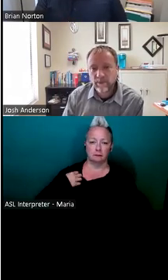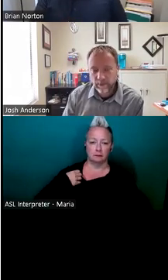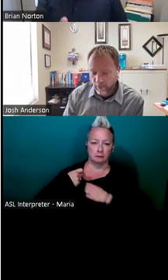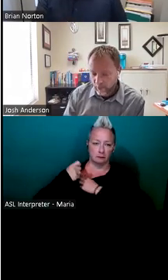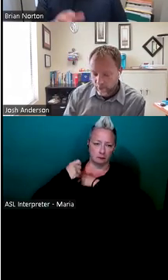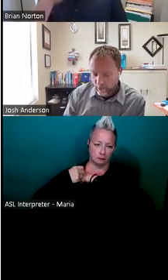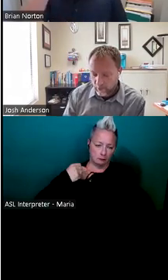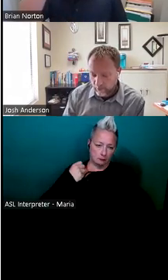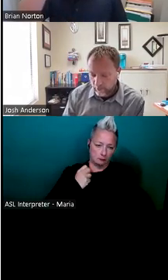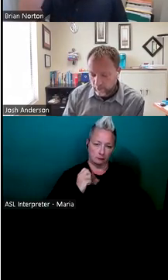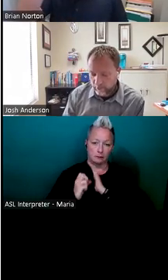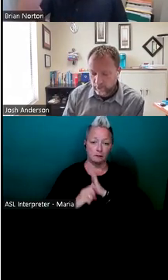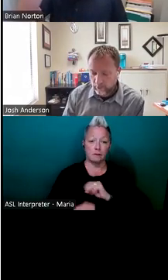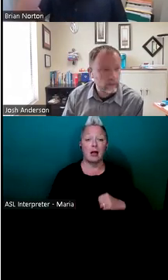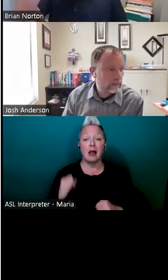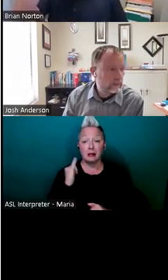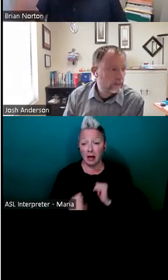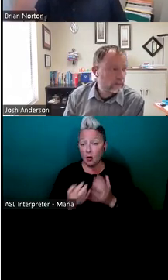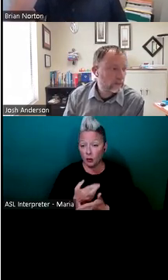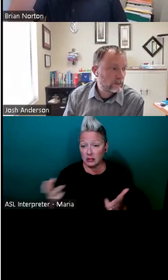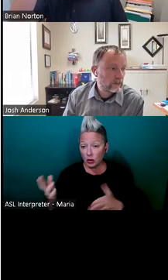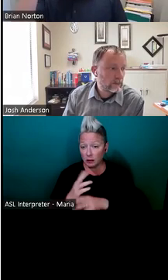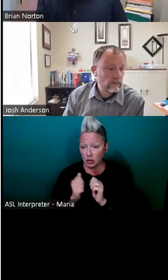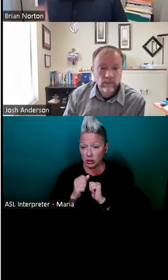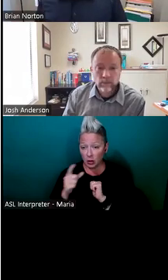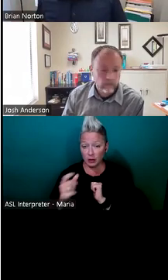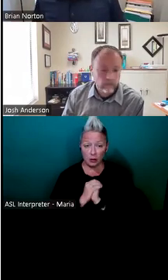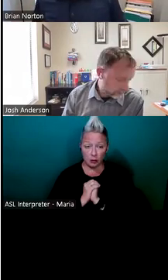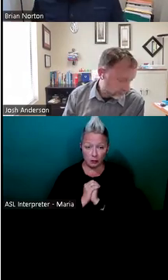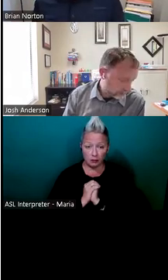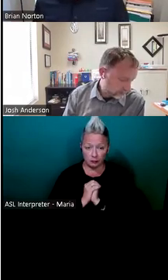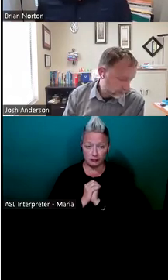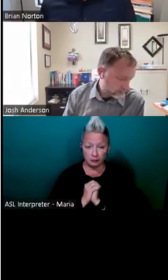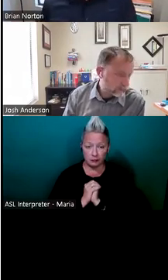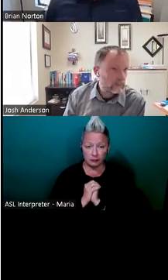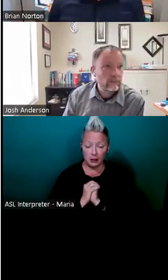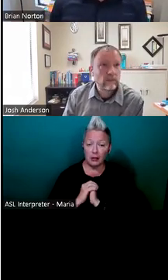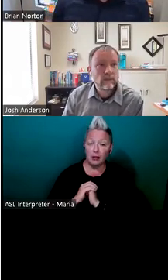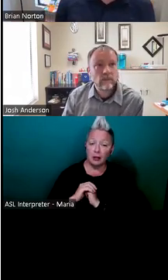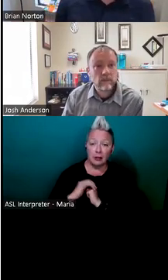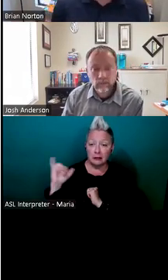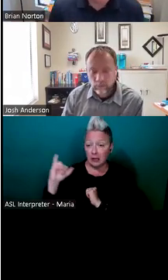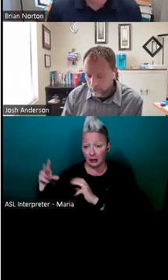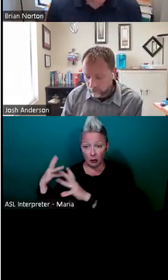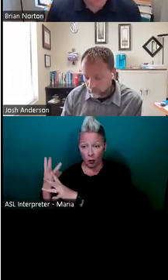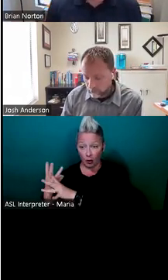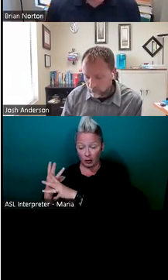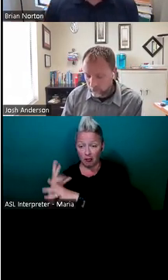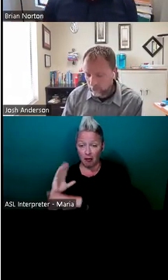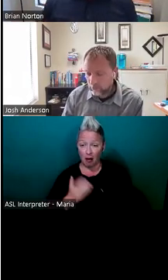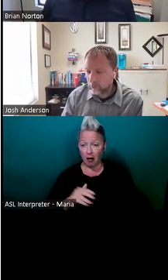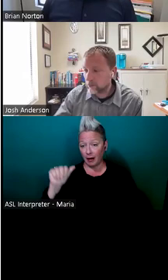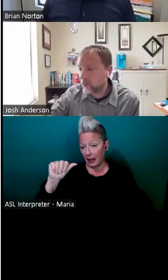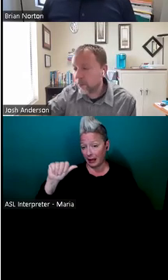resource I just want to share with you, um, like the rest of the world, the assistive technology industry, our, our assistive technology